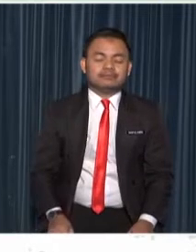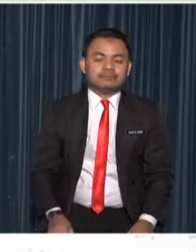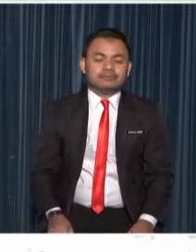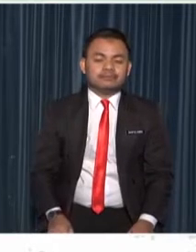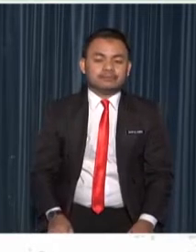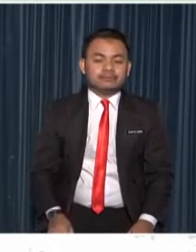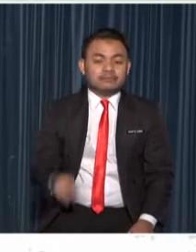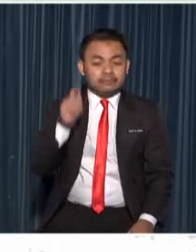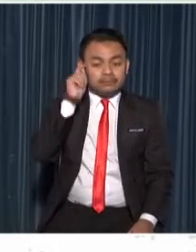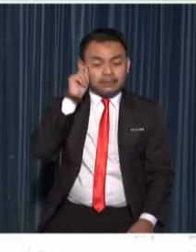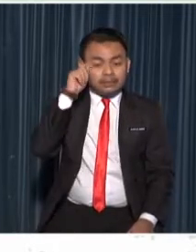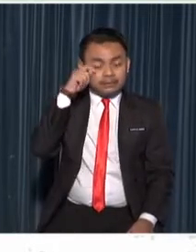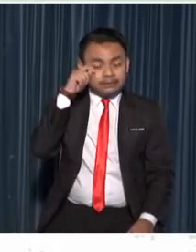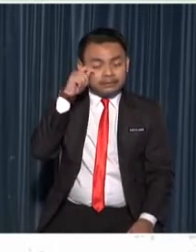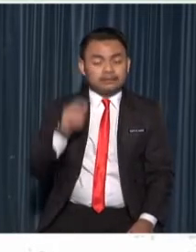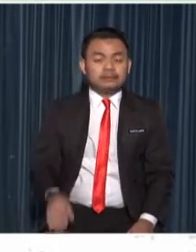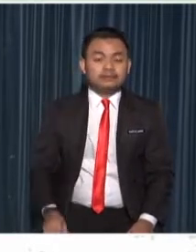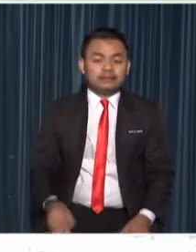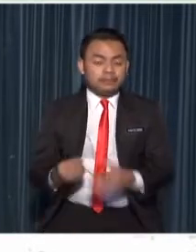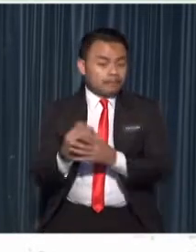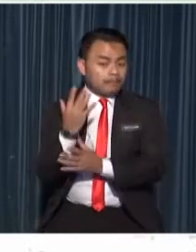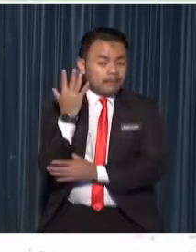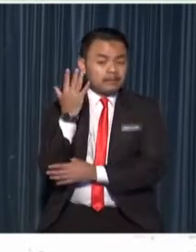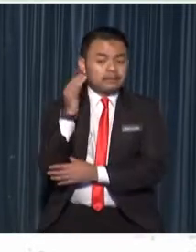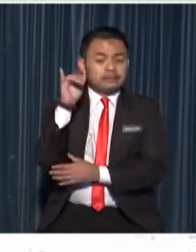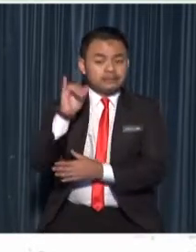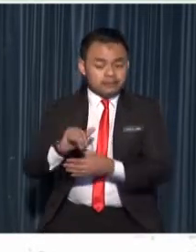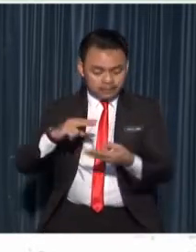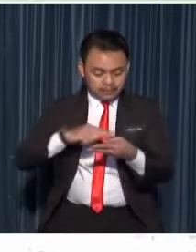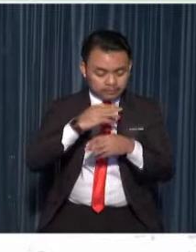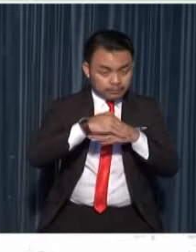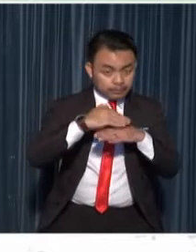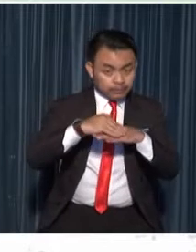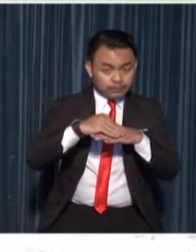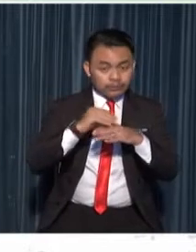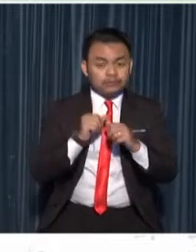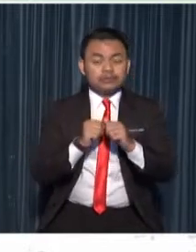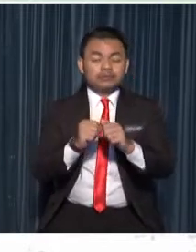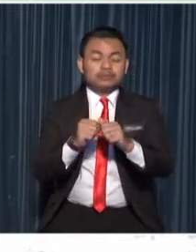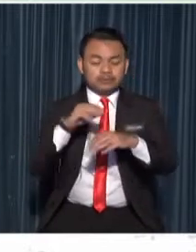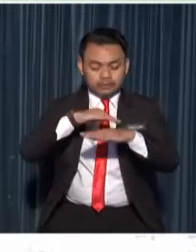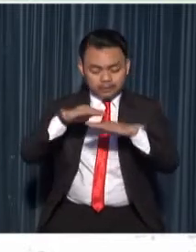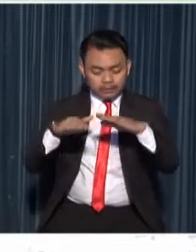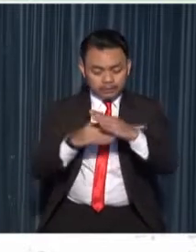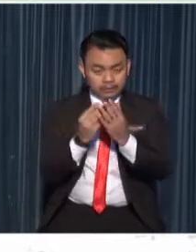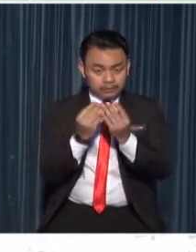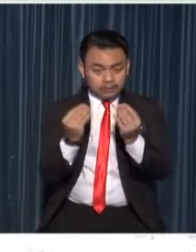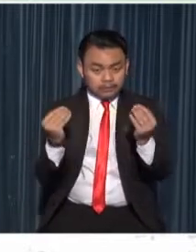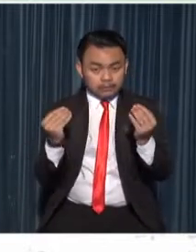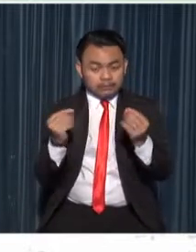the onion is a plant reproduces through underground stems